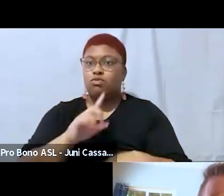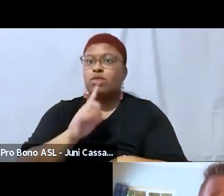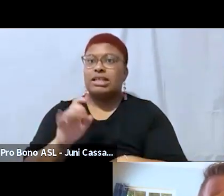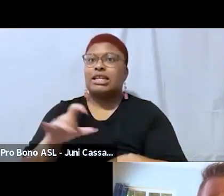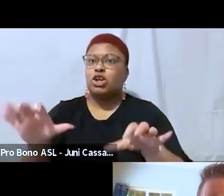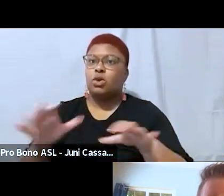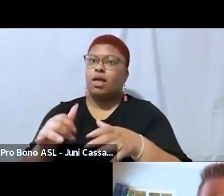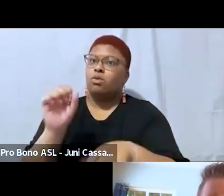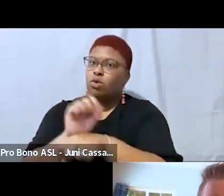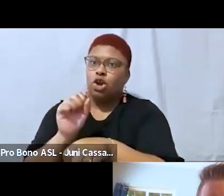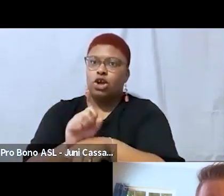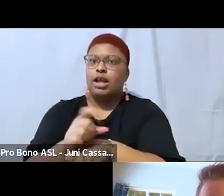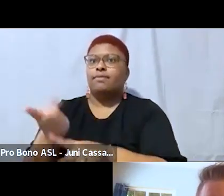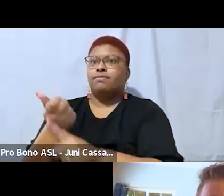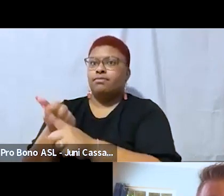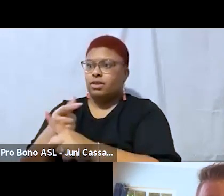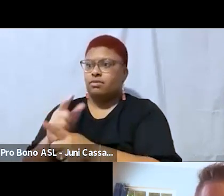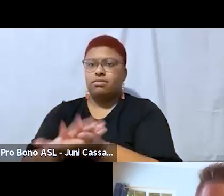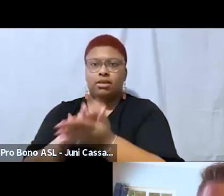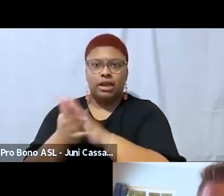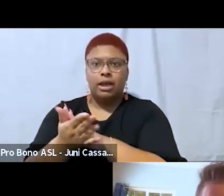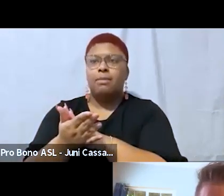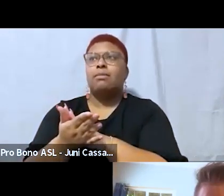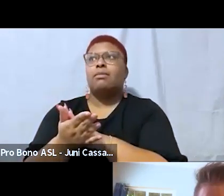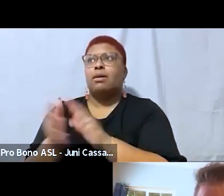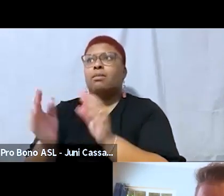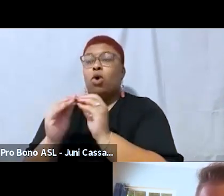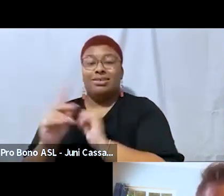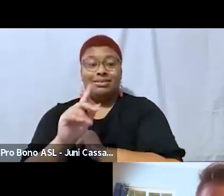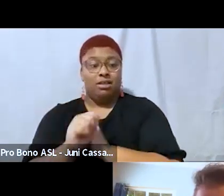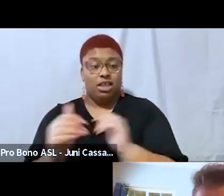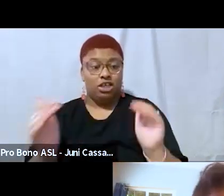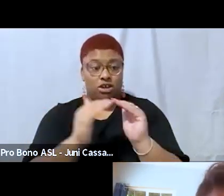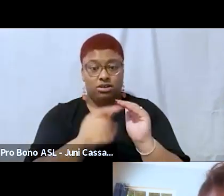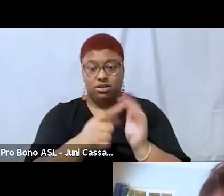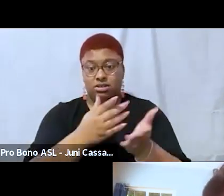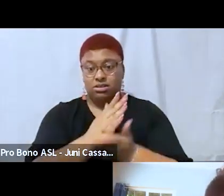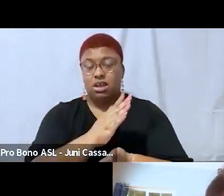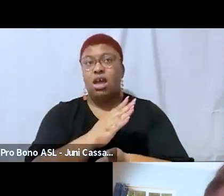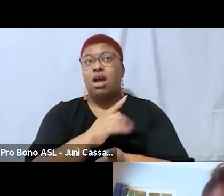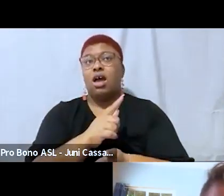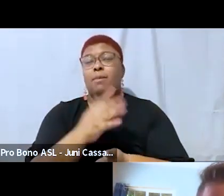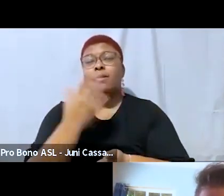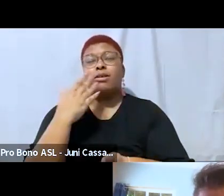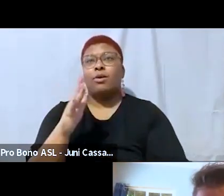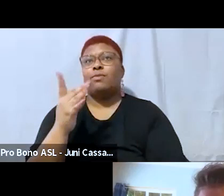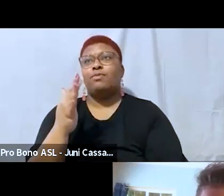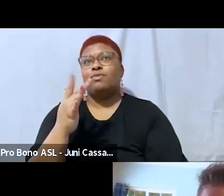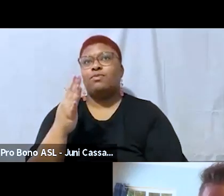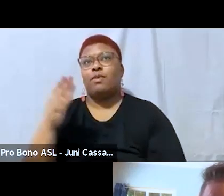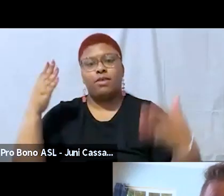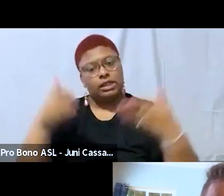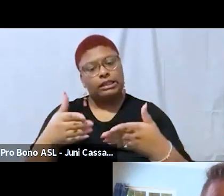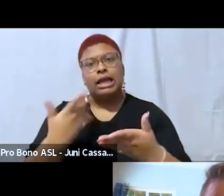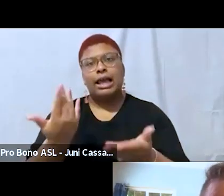work of um becoming uh disability justice um i don't know centered i guess